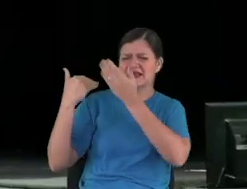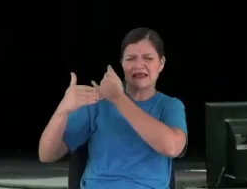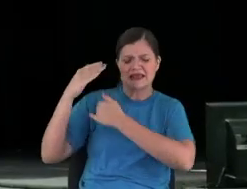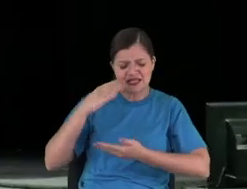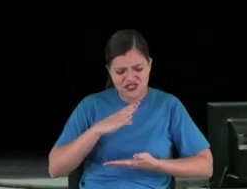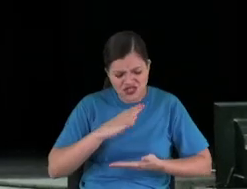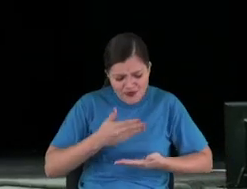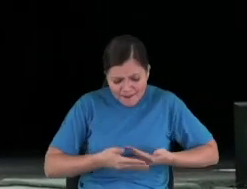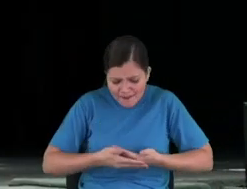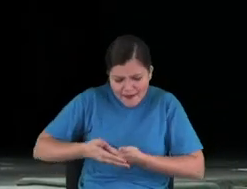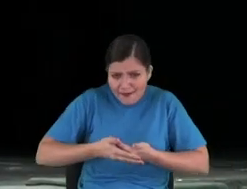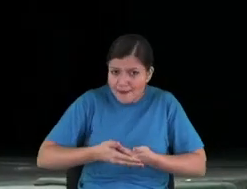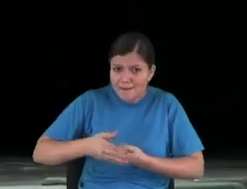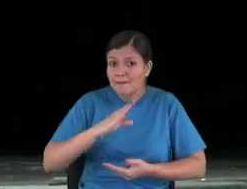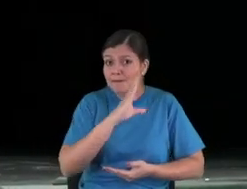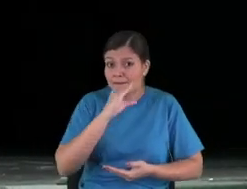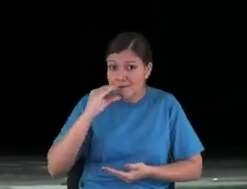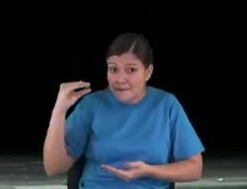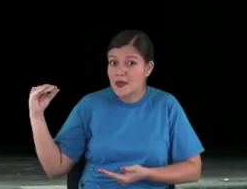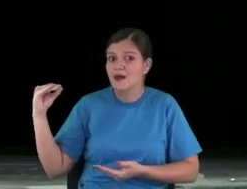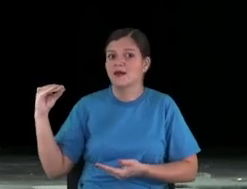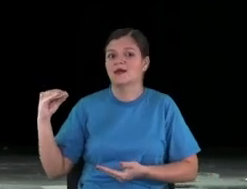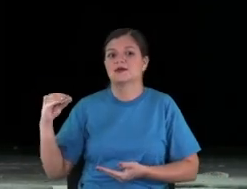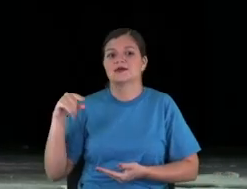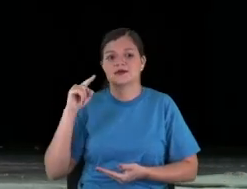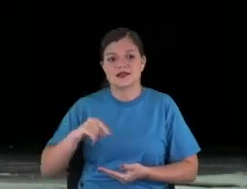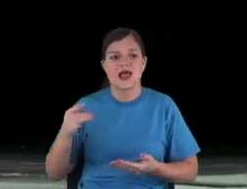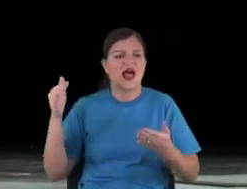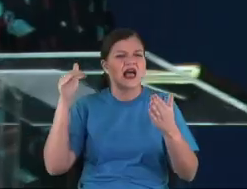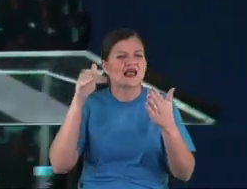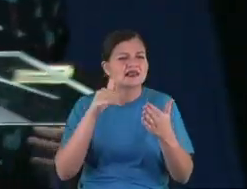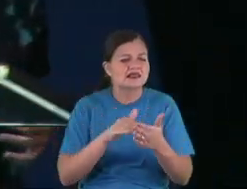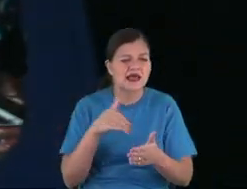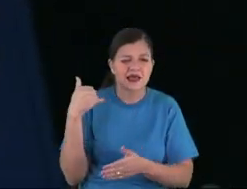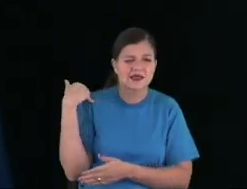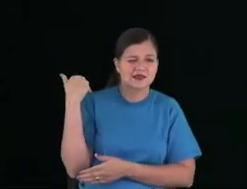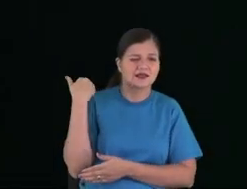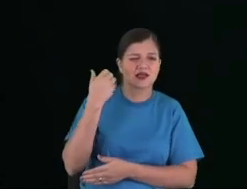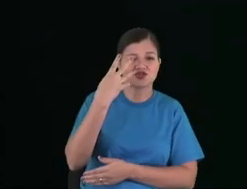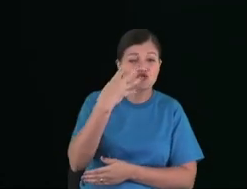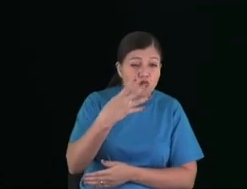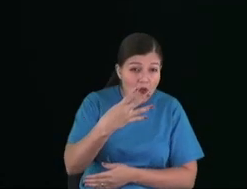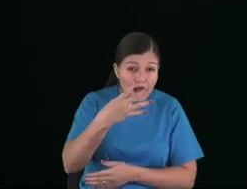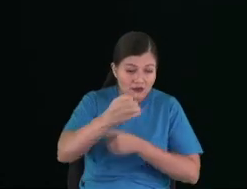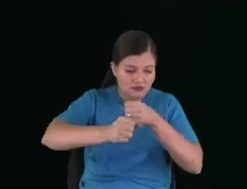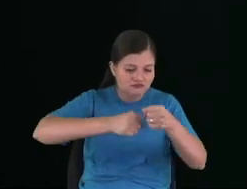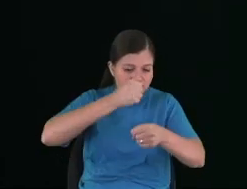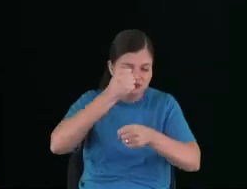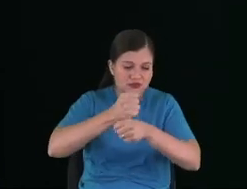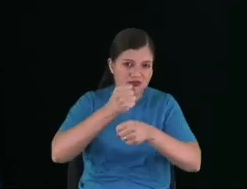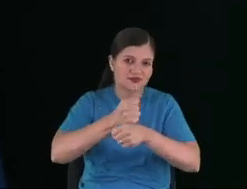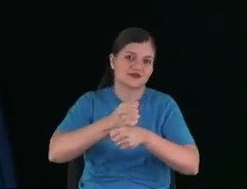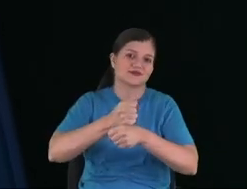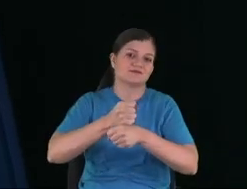since the kid is very, very small. Like, until four years old.